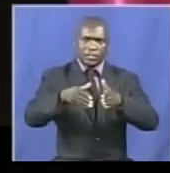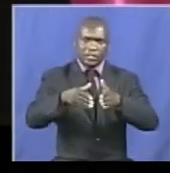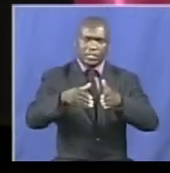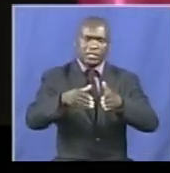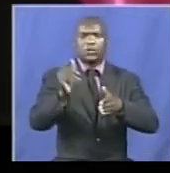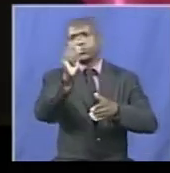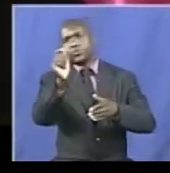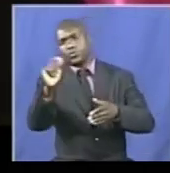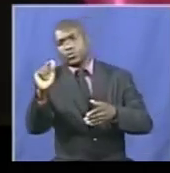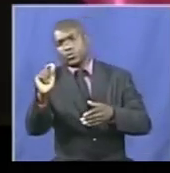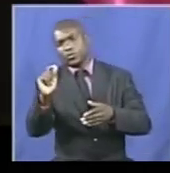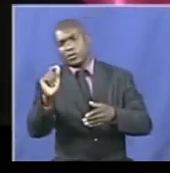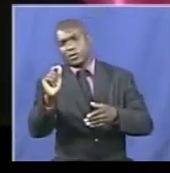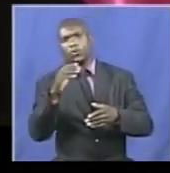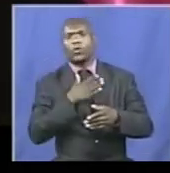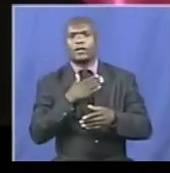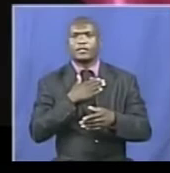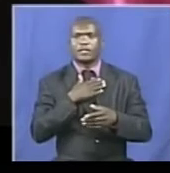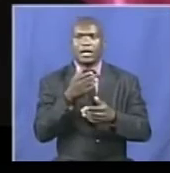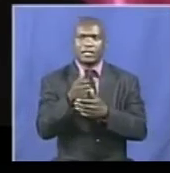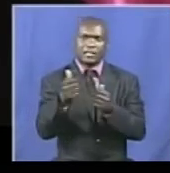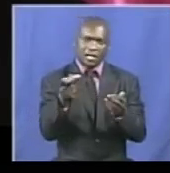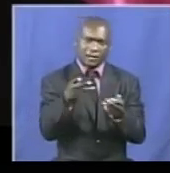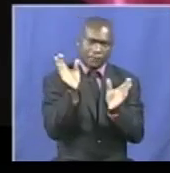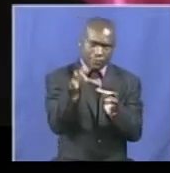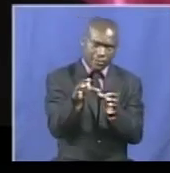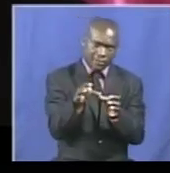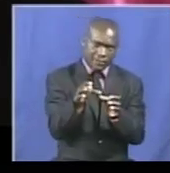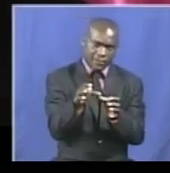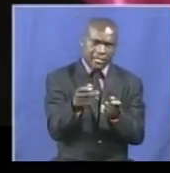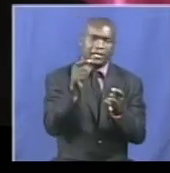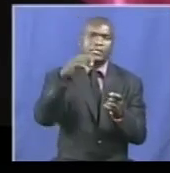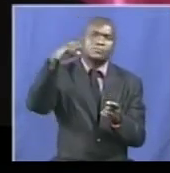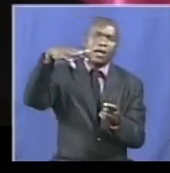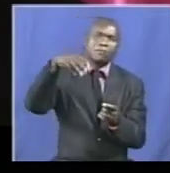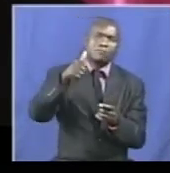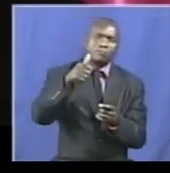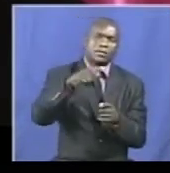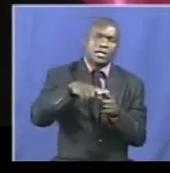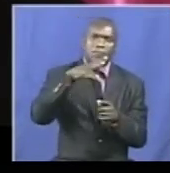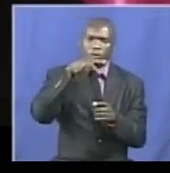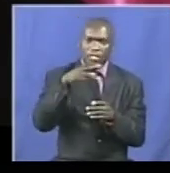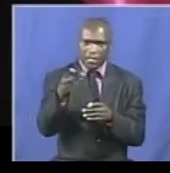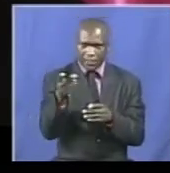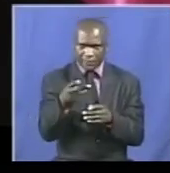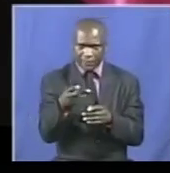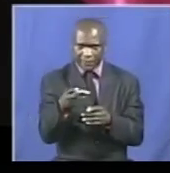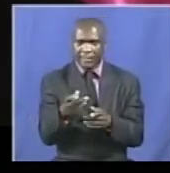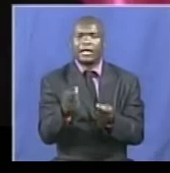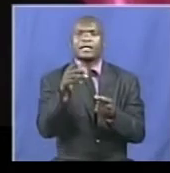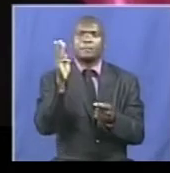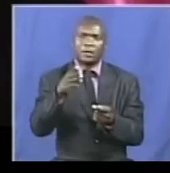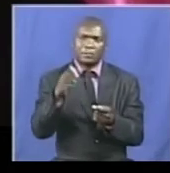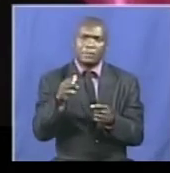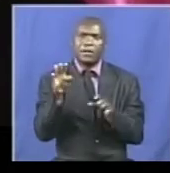and revenue inflows, the amouraging of state enterprises, the scales of rapid corruption